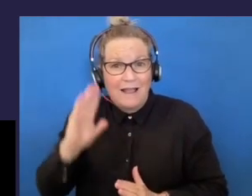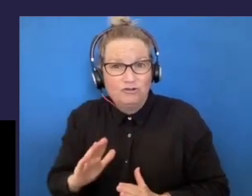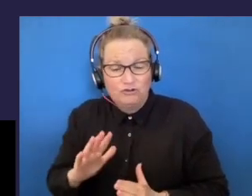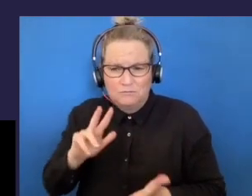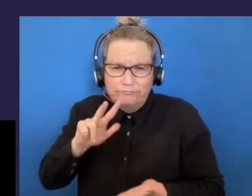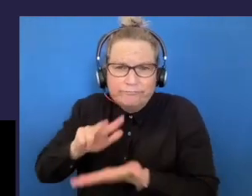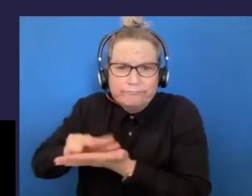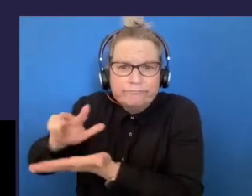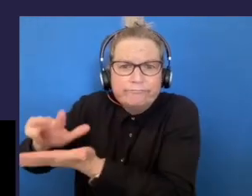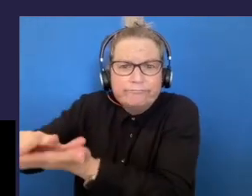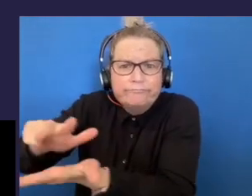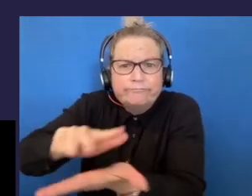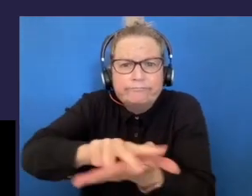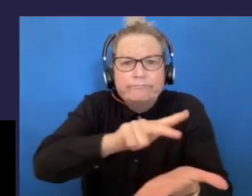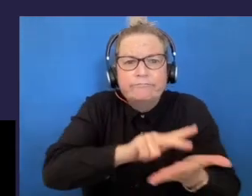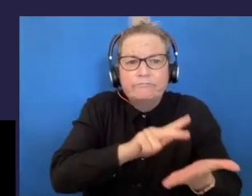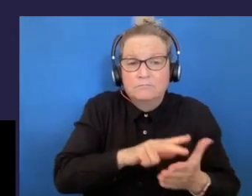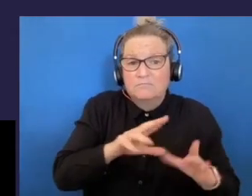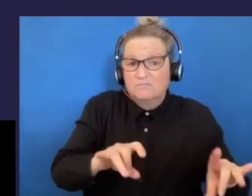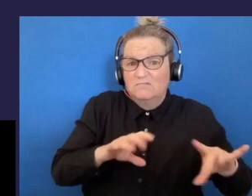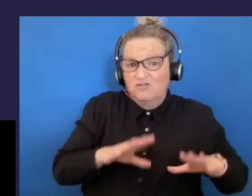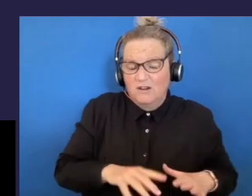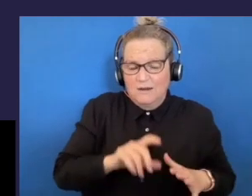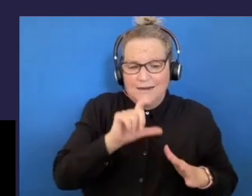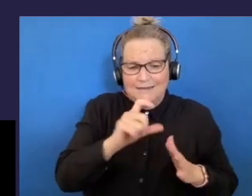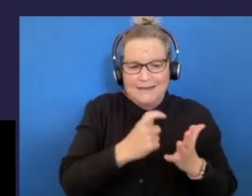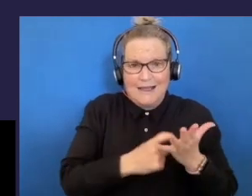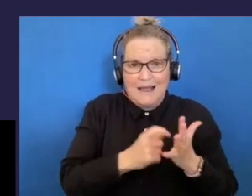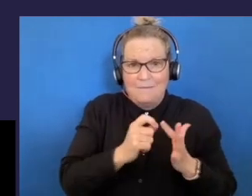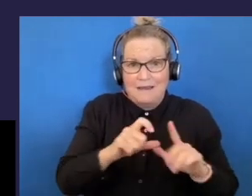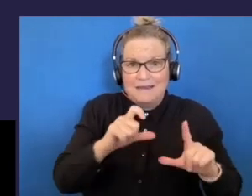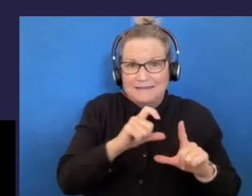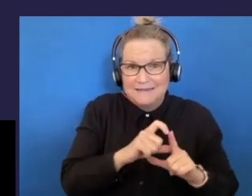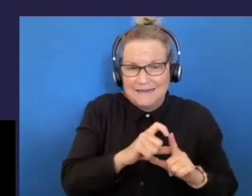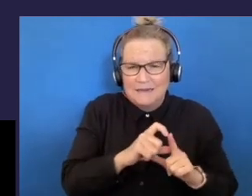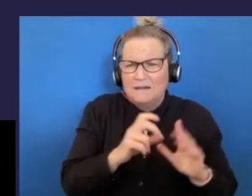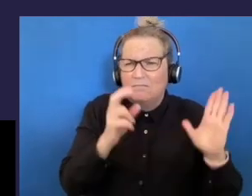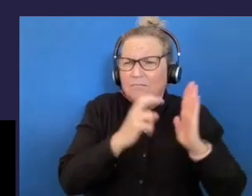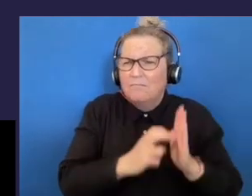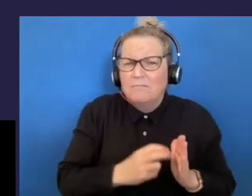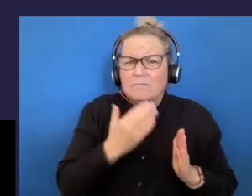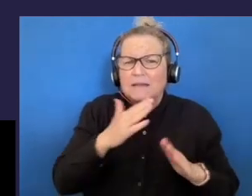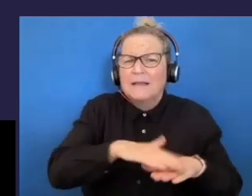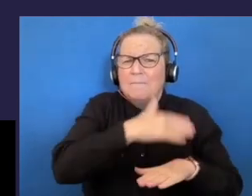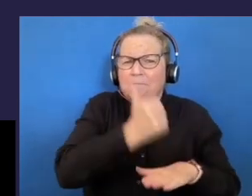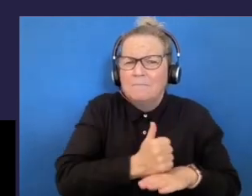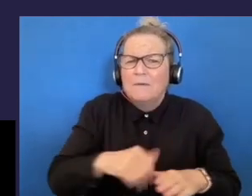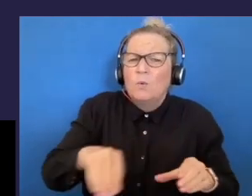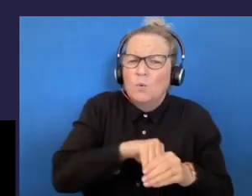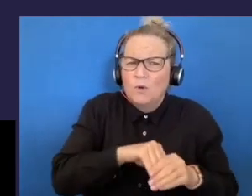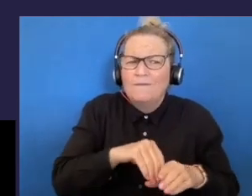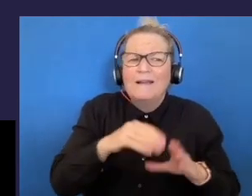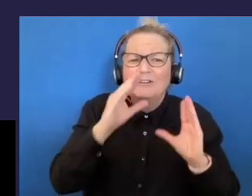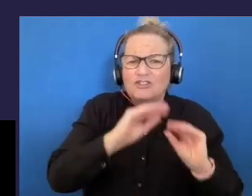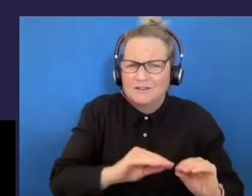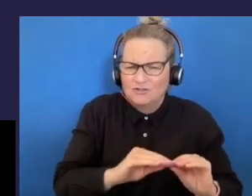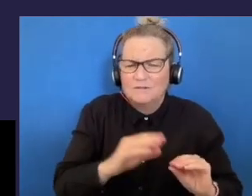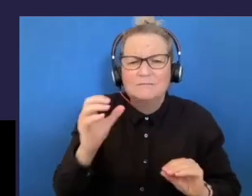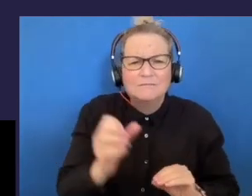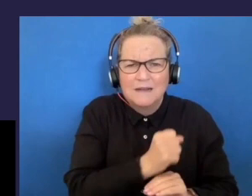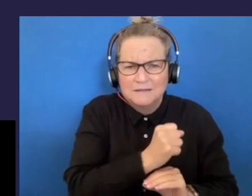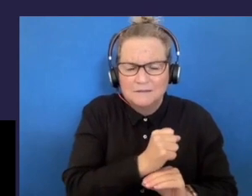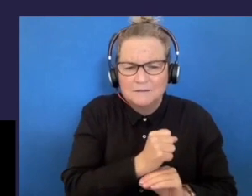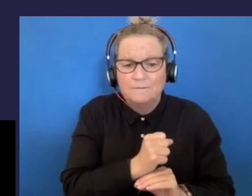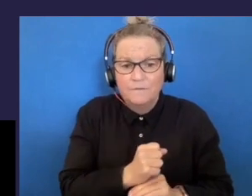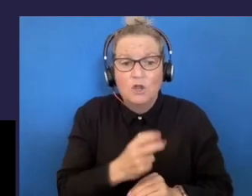The CRPD urges signatories to support the implementation of inclusive education and to support this in